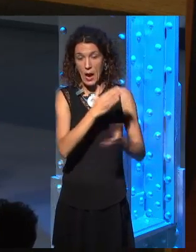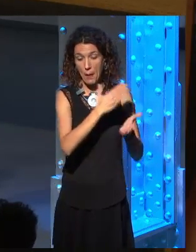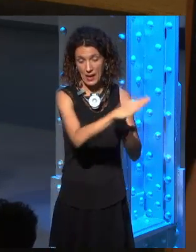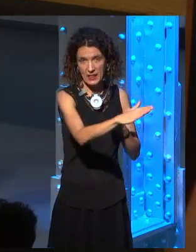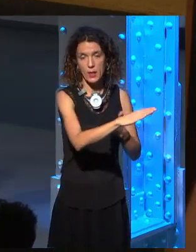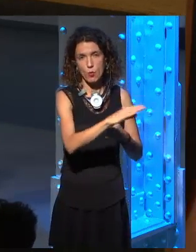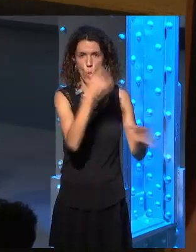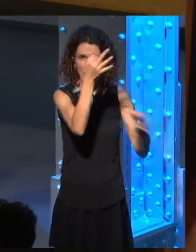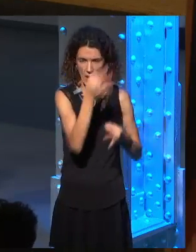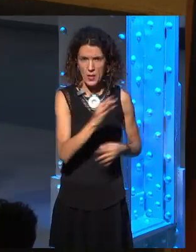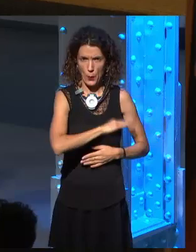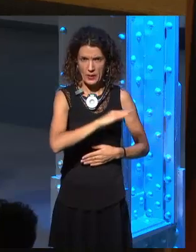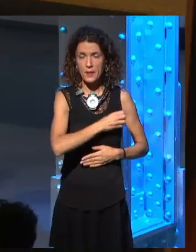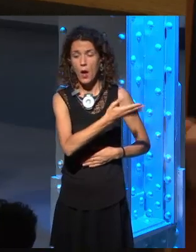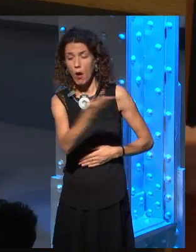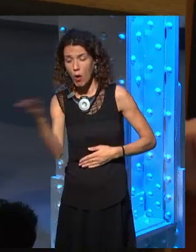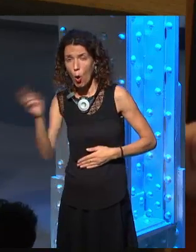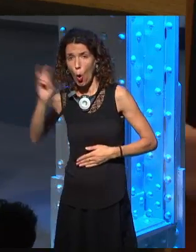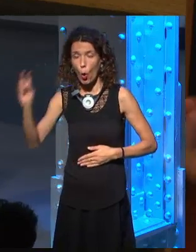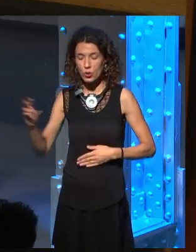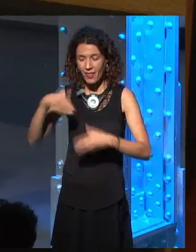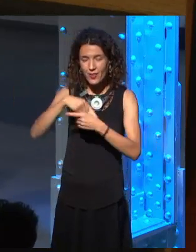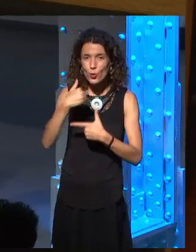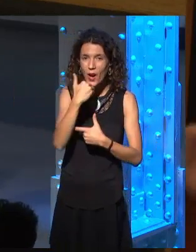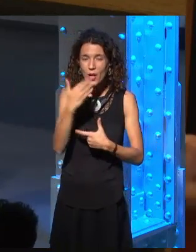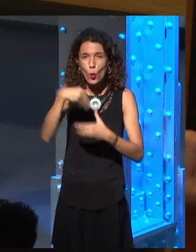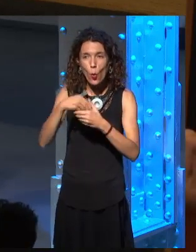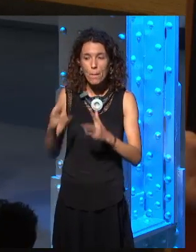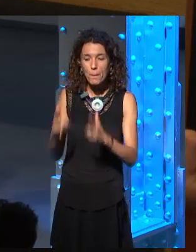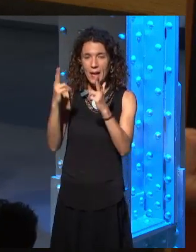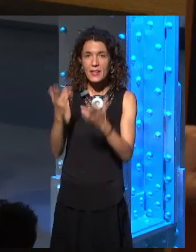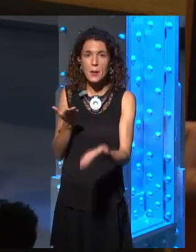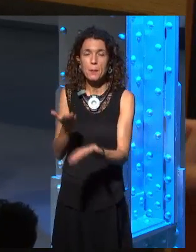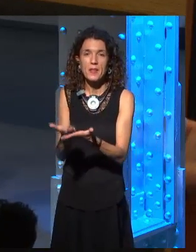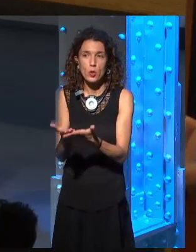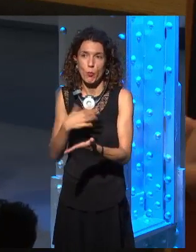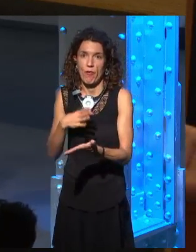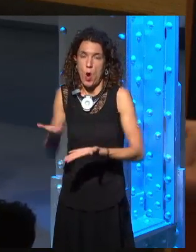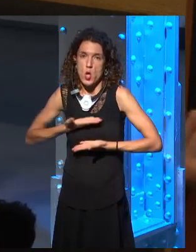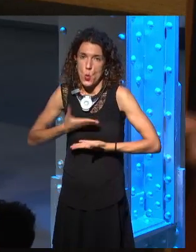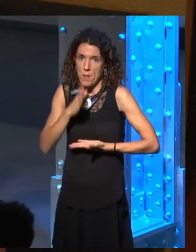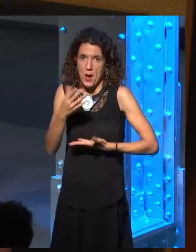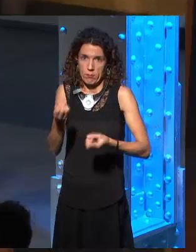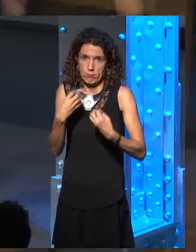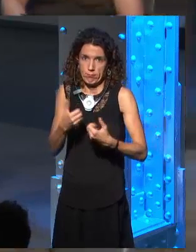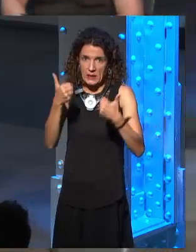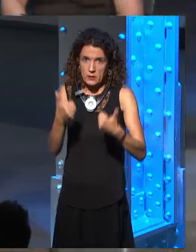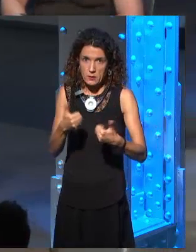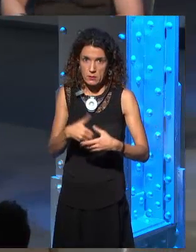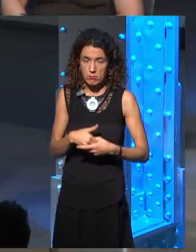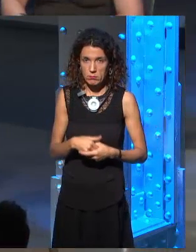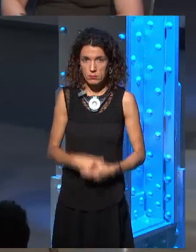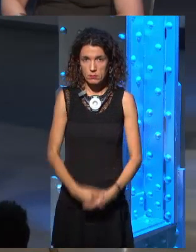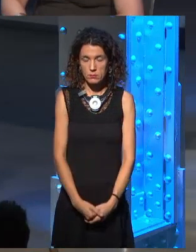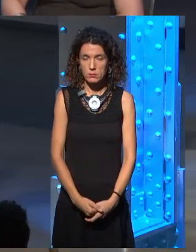when you had to write the book because you had to cut out the Targaryen part? there, you know,